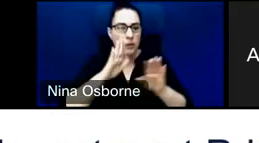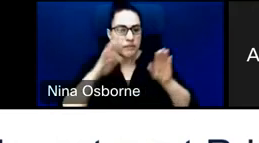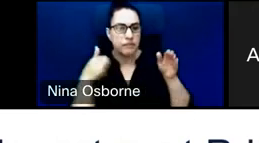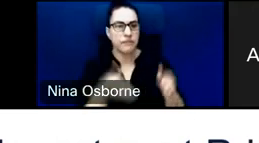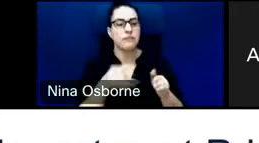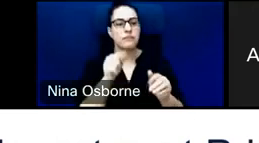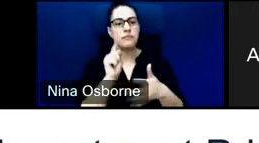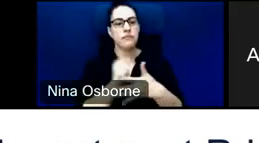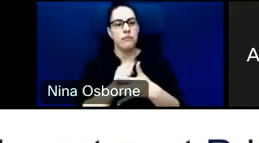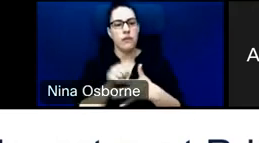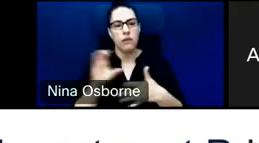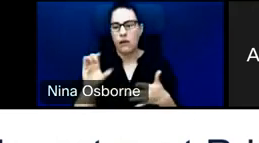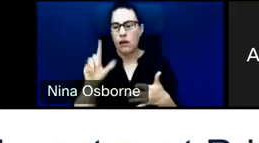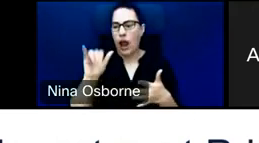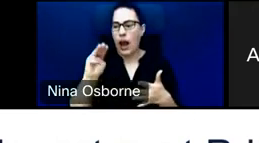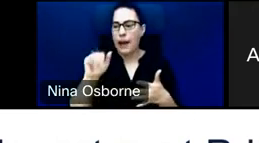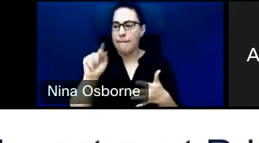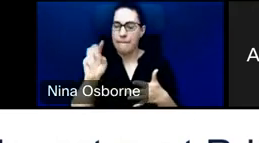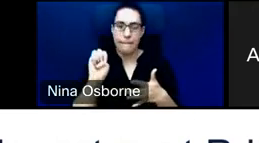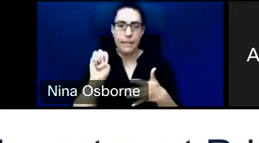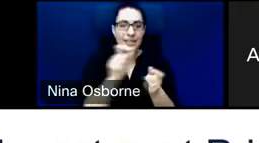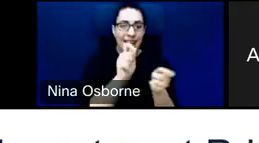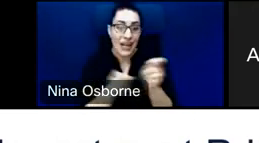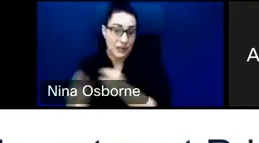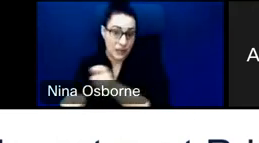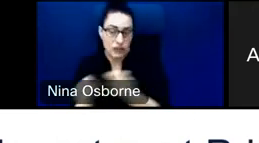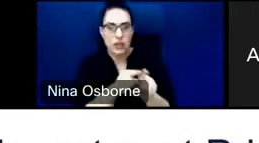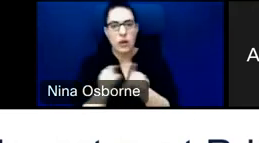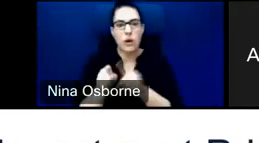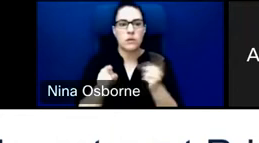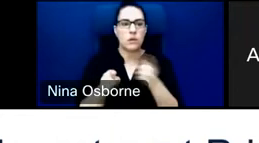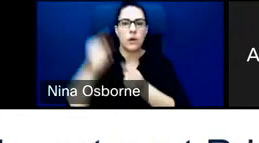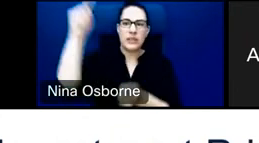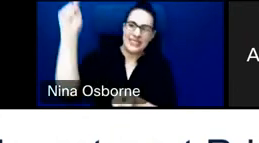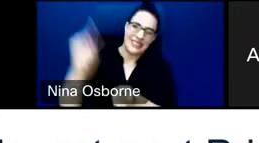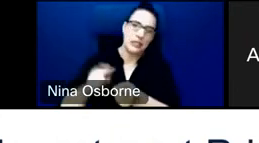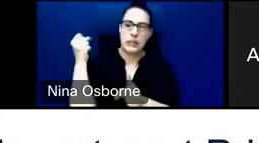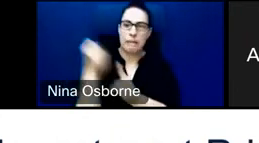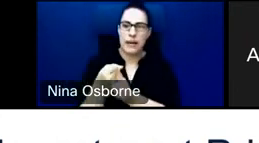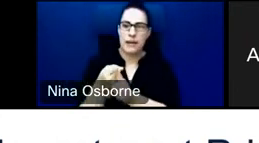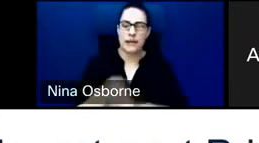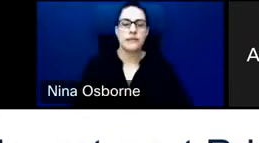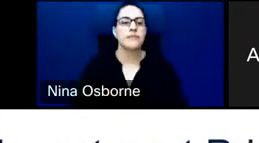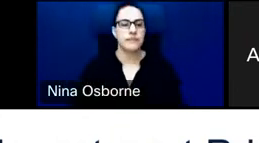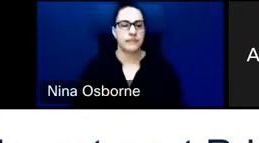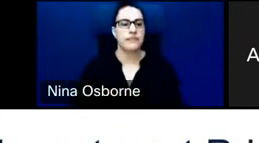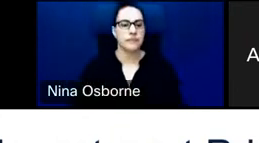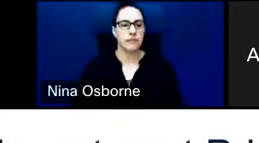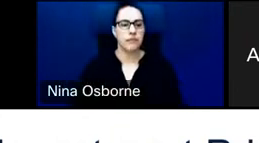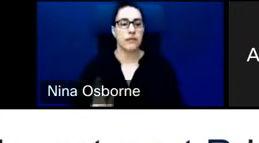both climate adaptation and climate mitigation. One of our goals is to make sure that we hit a net zero